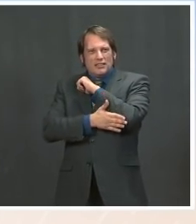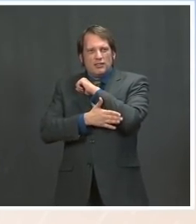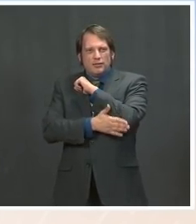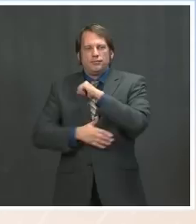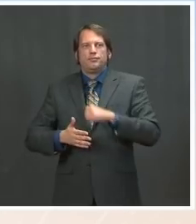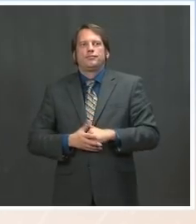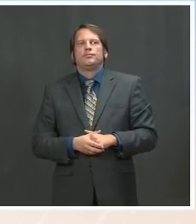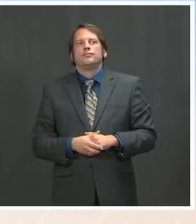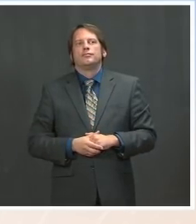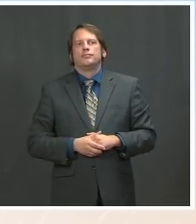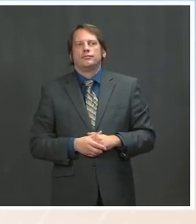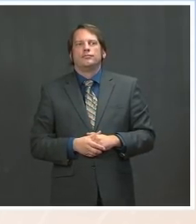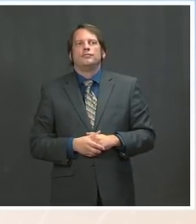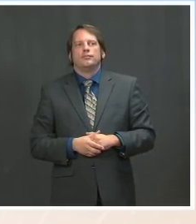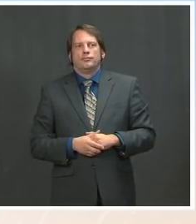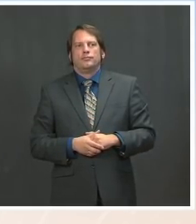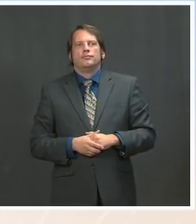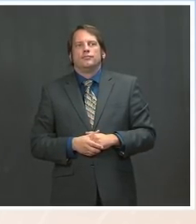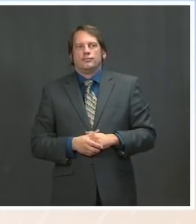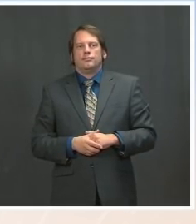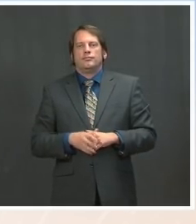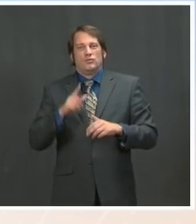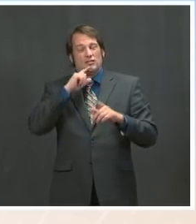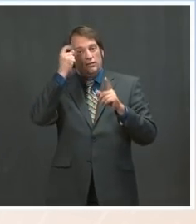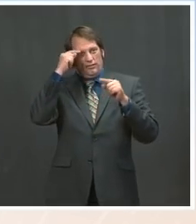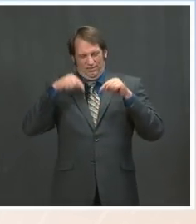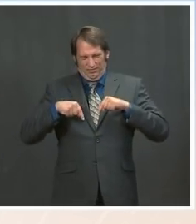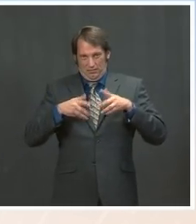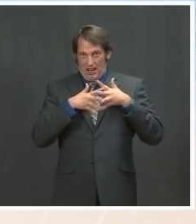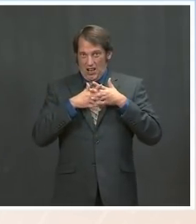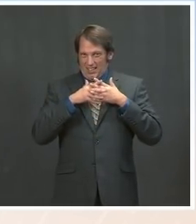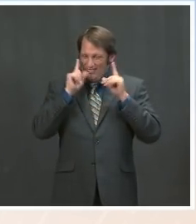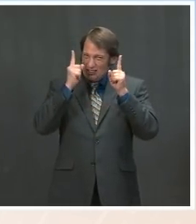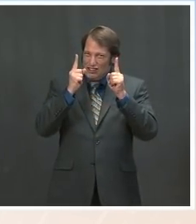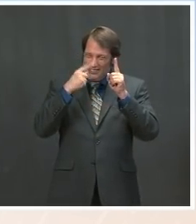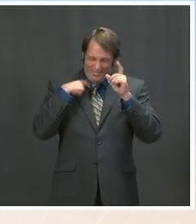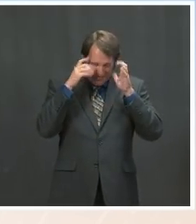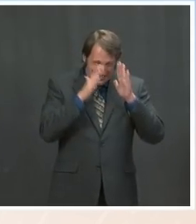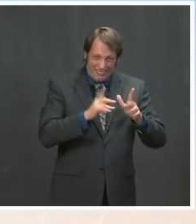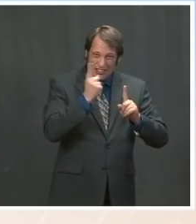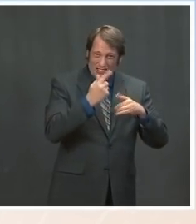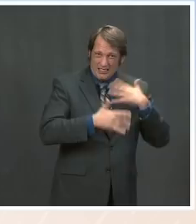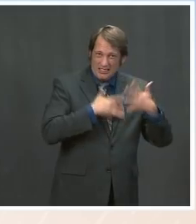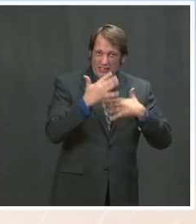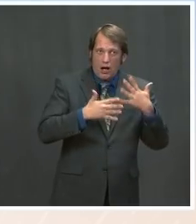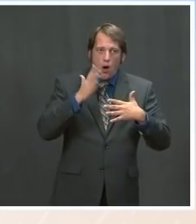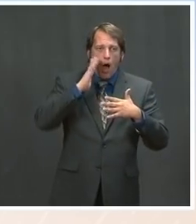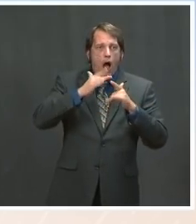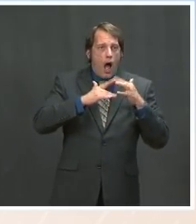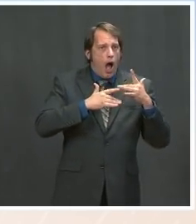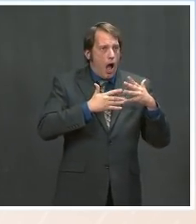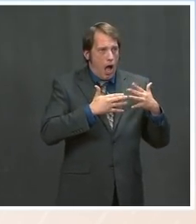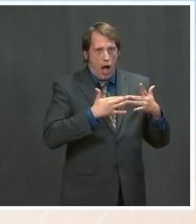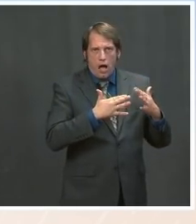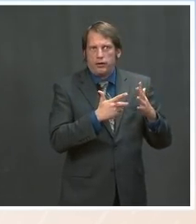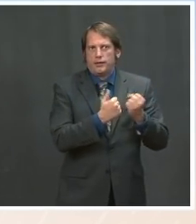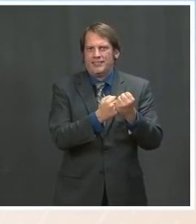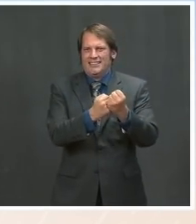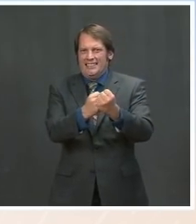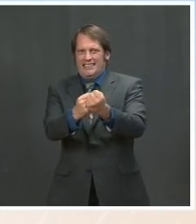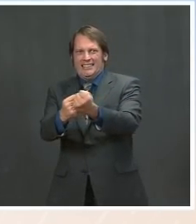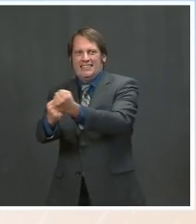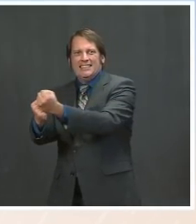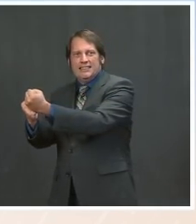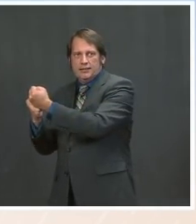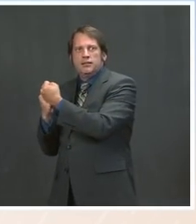get the pandemic under control. We don't have anything further in terms of next steps or a timeline, but we are considering a range of